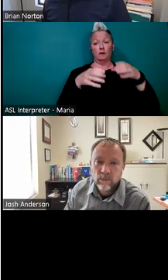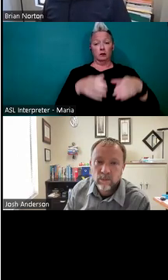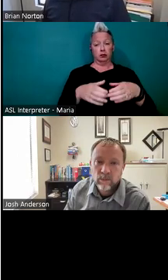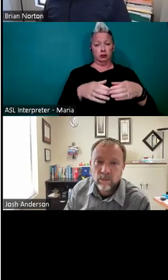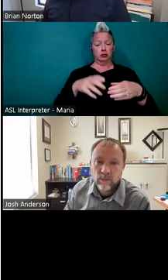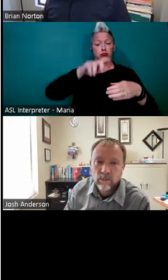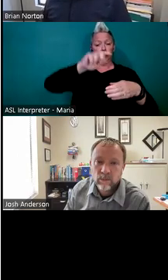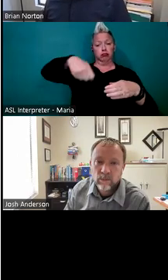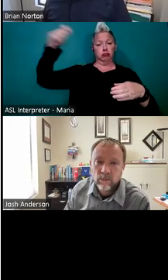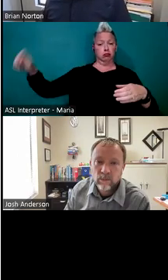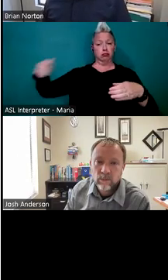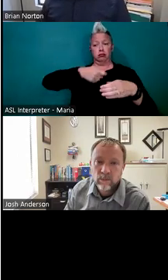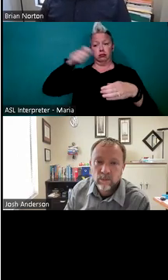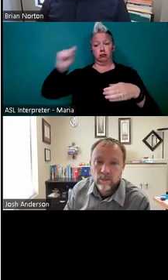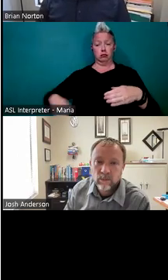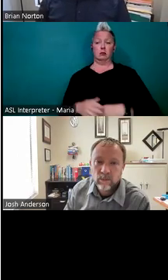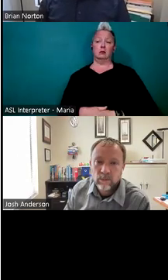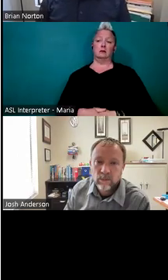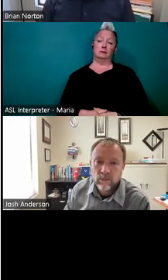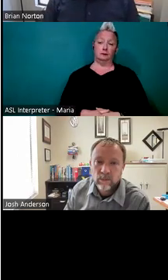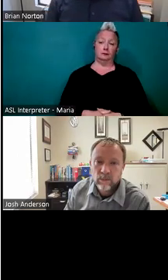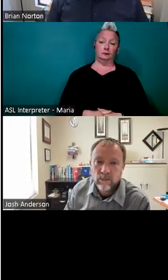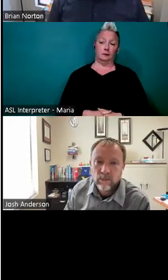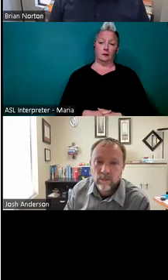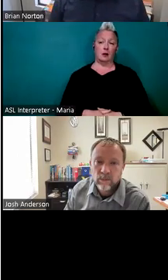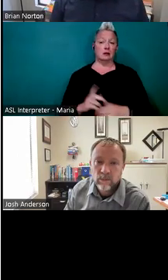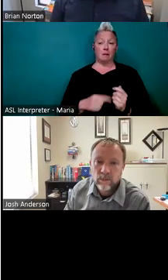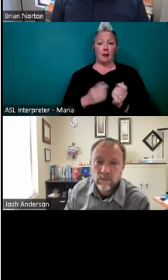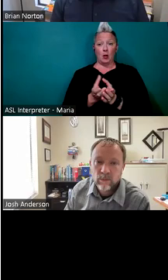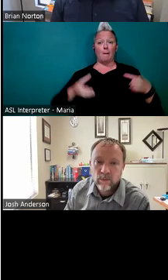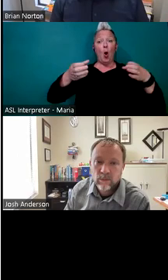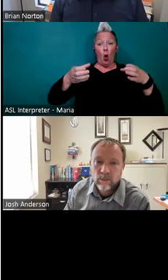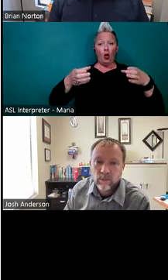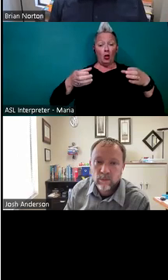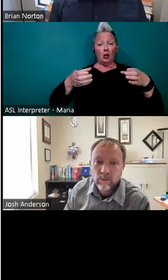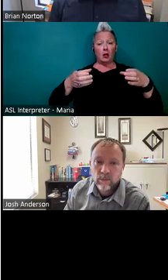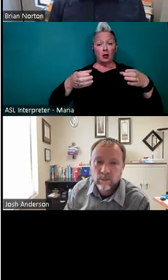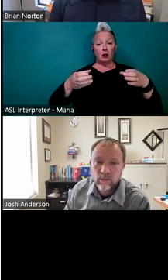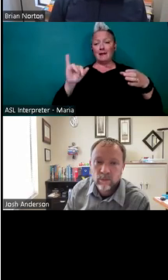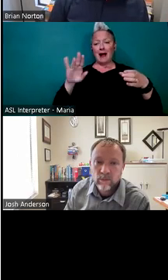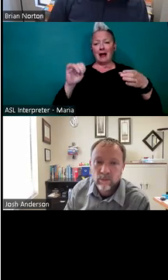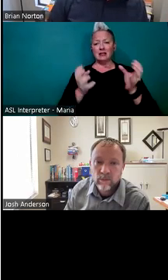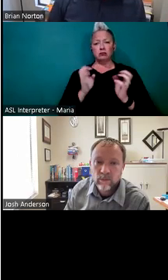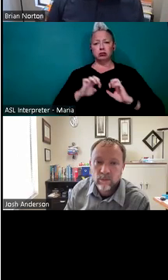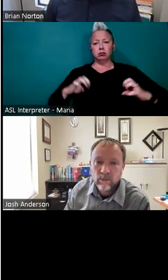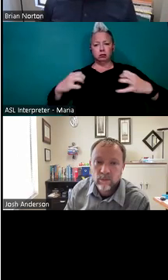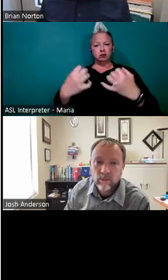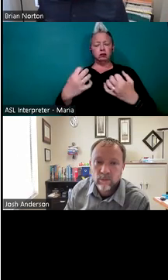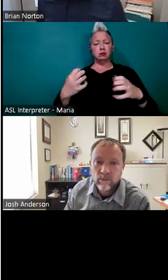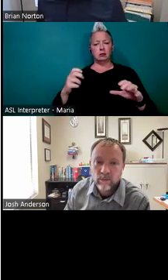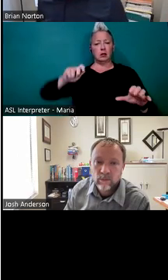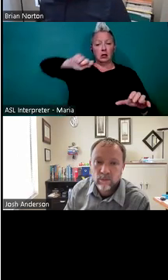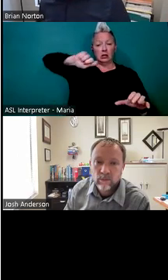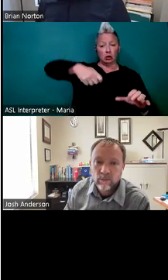that would be definitely an issue. Some of those times they're just in a bowl, and there's ice around it. And so it's going to move as you try to